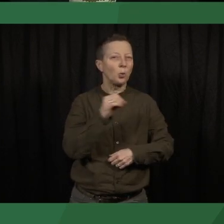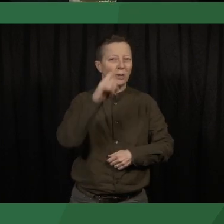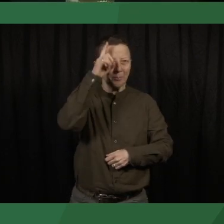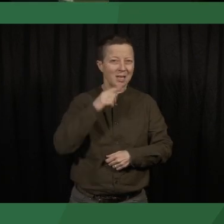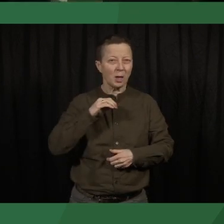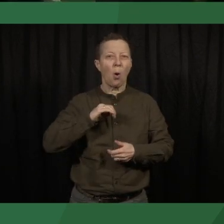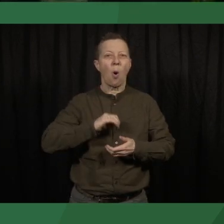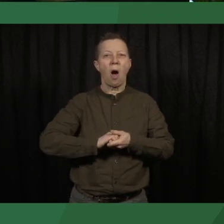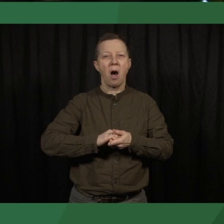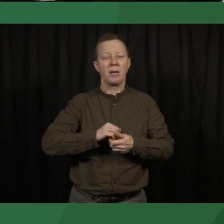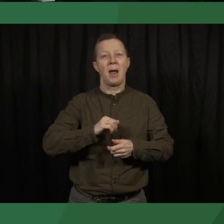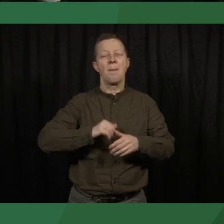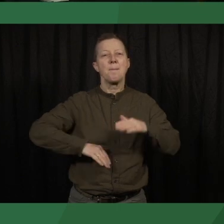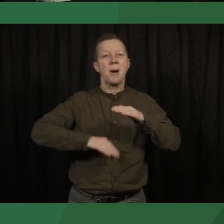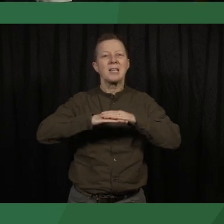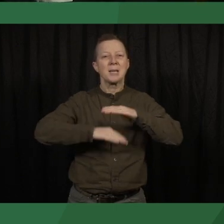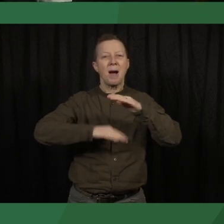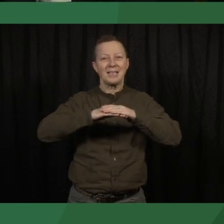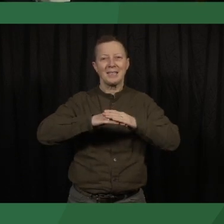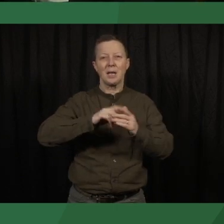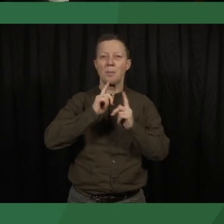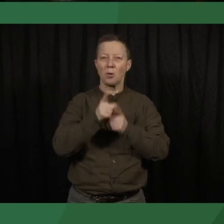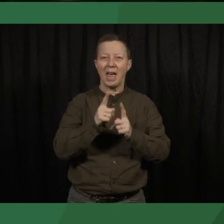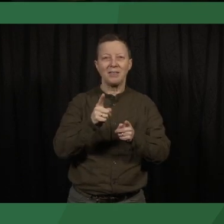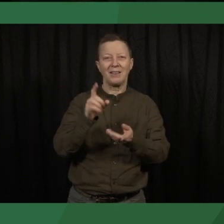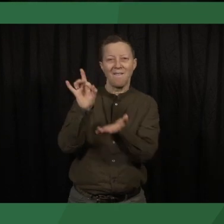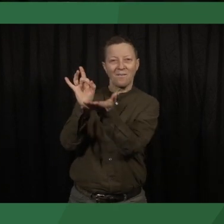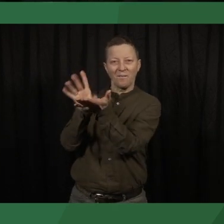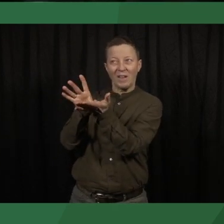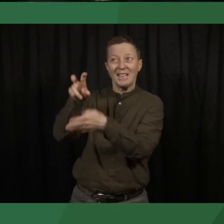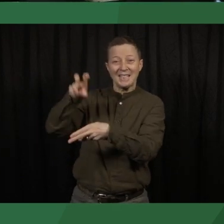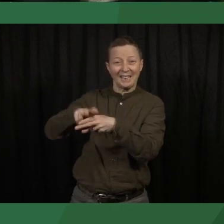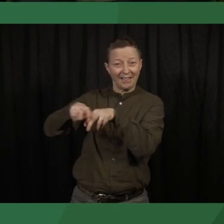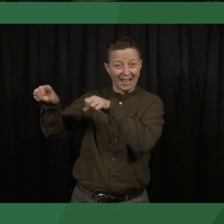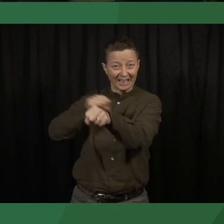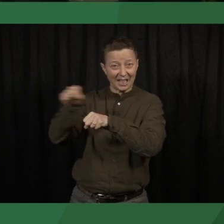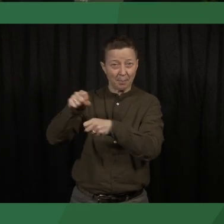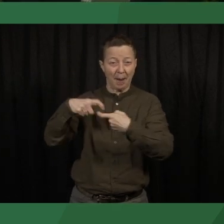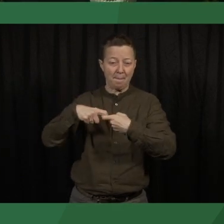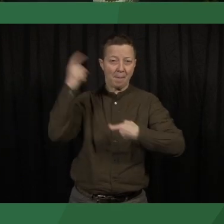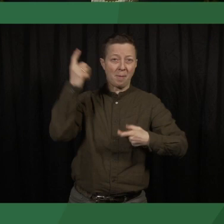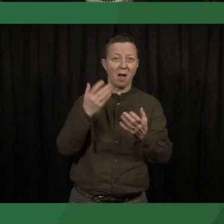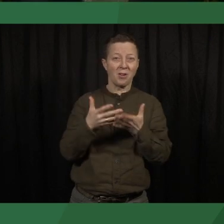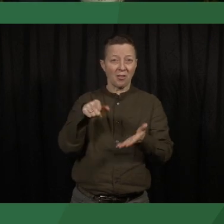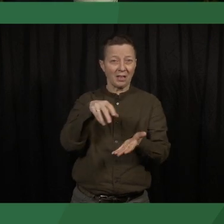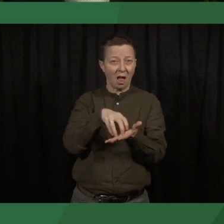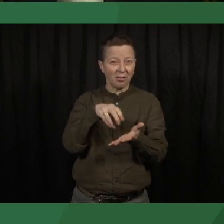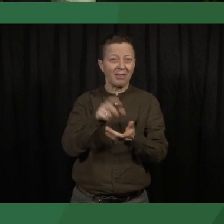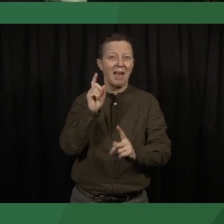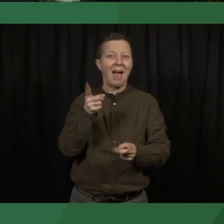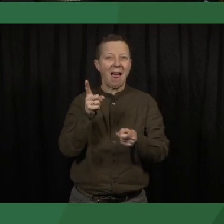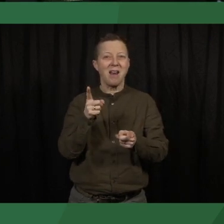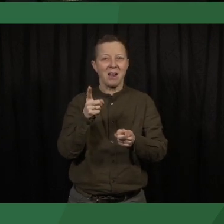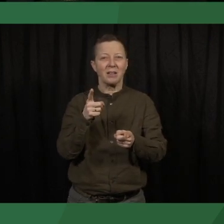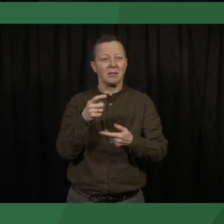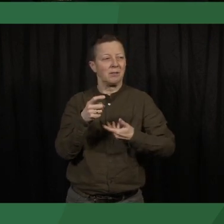maximalist claim. So either to remove the sitting regime, secede from the state, or aust a foreign